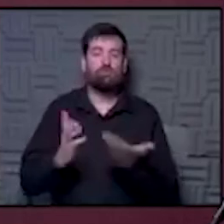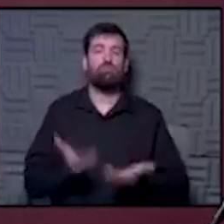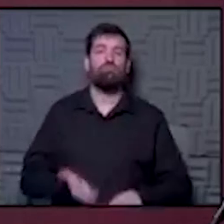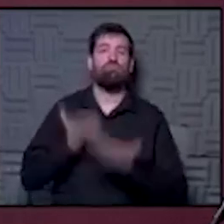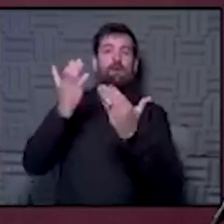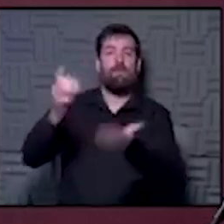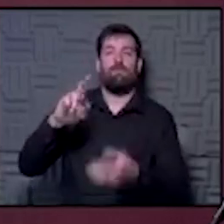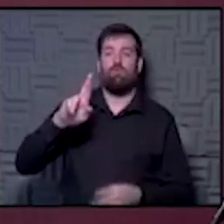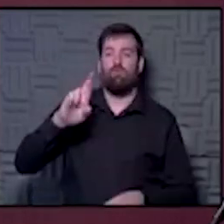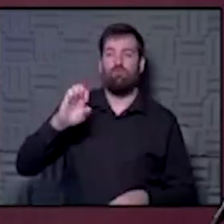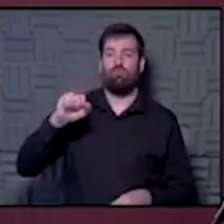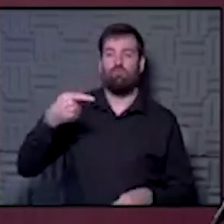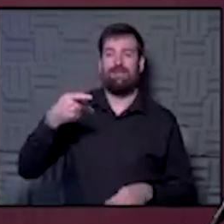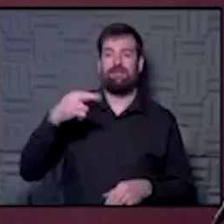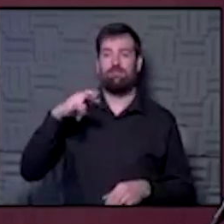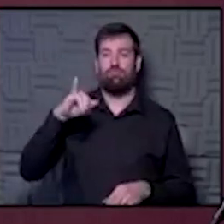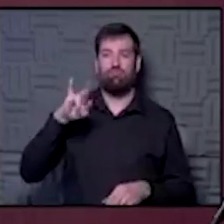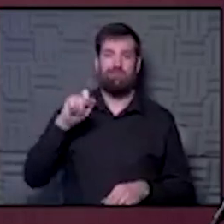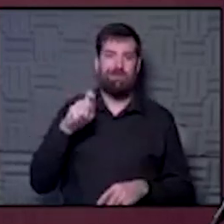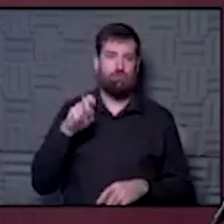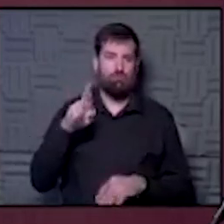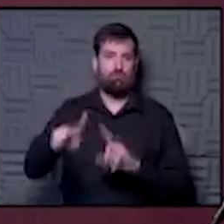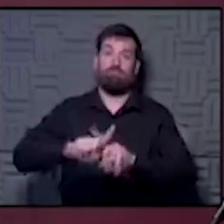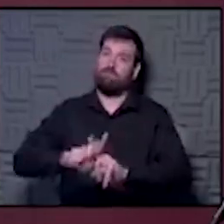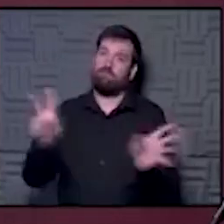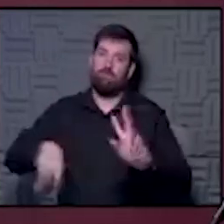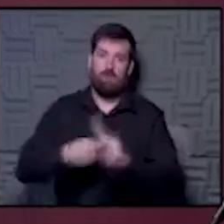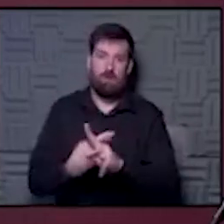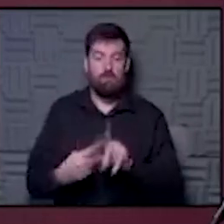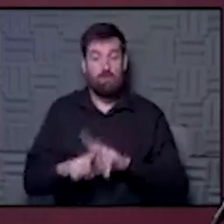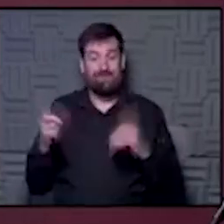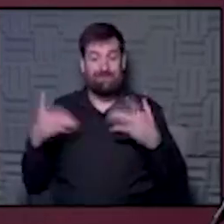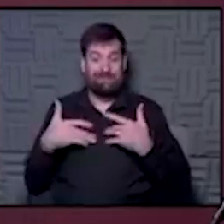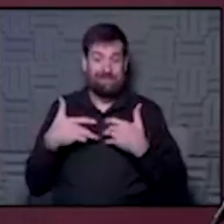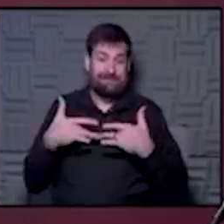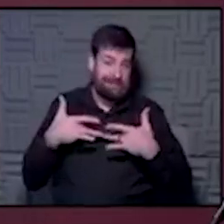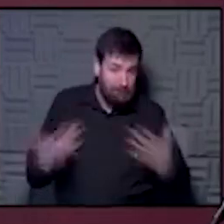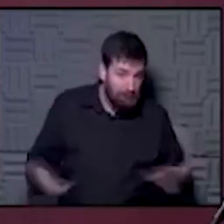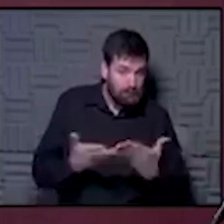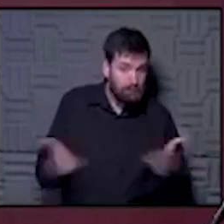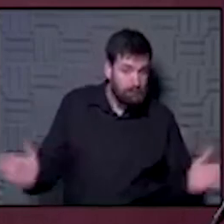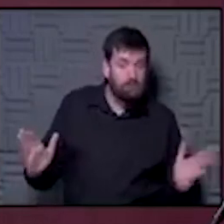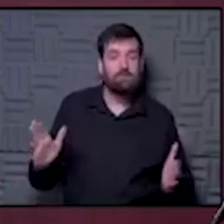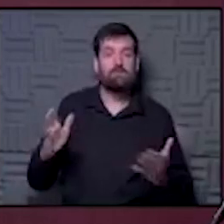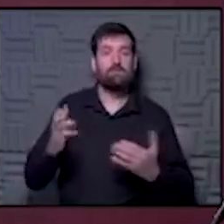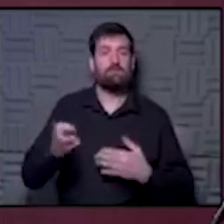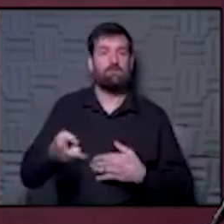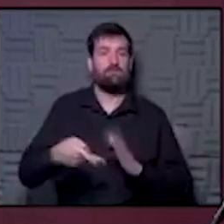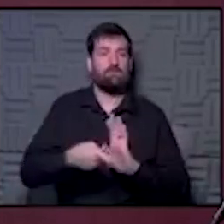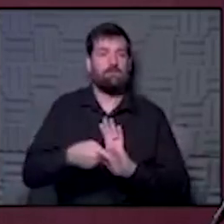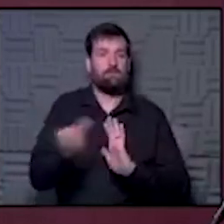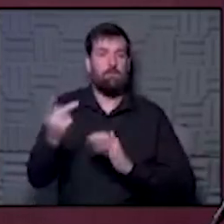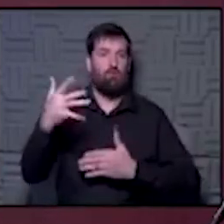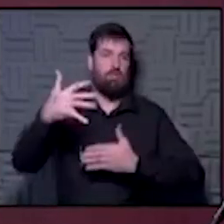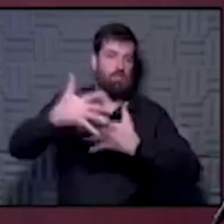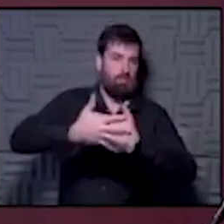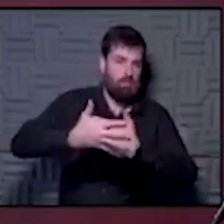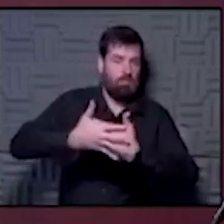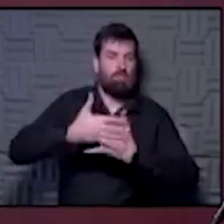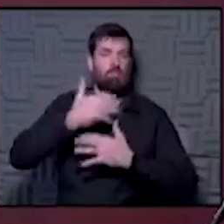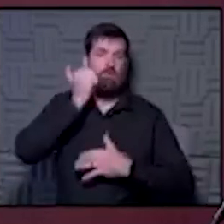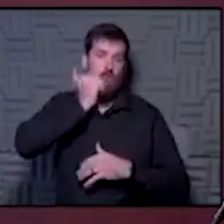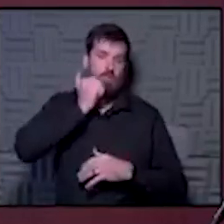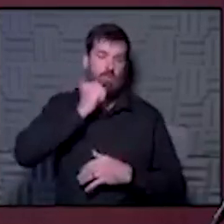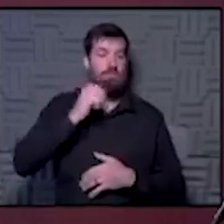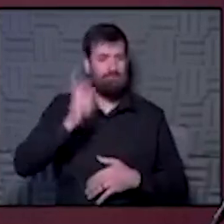different kind of mask. But in general, the population, a cloth mask is effective. And really, everyone just